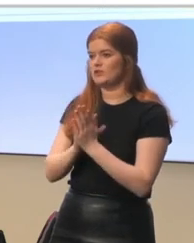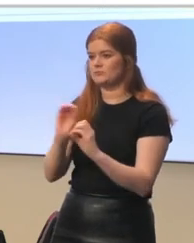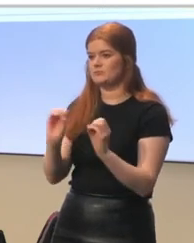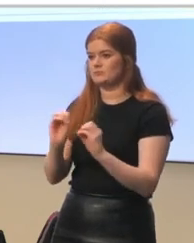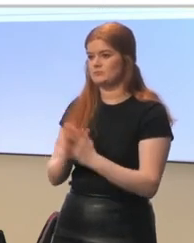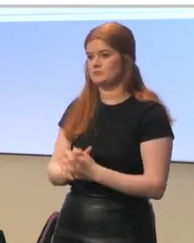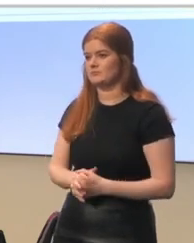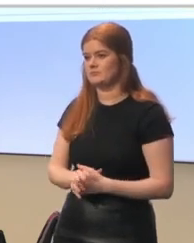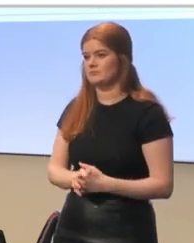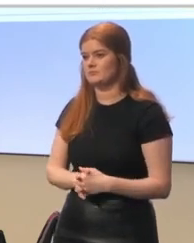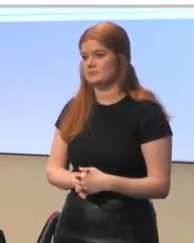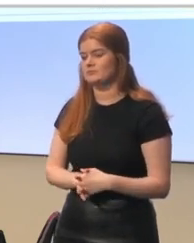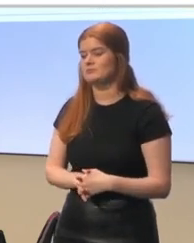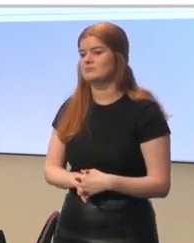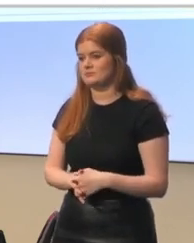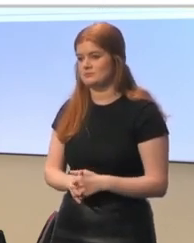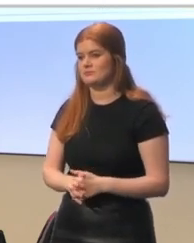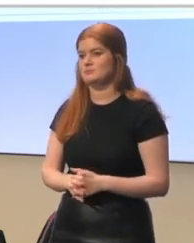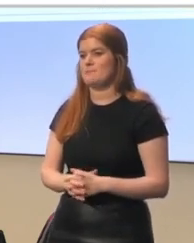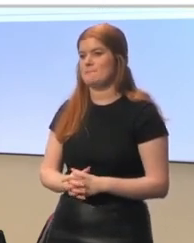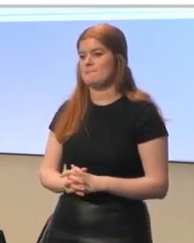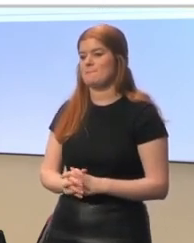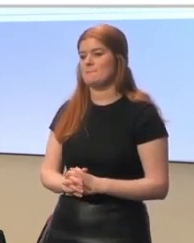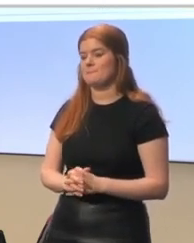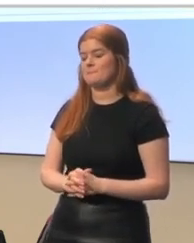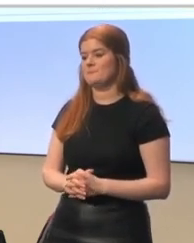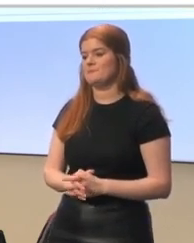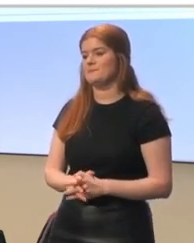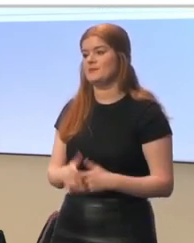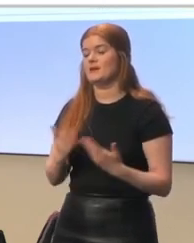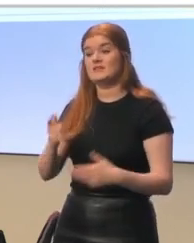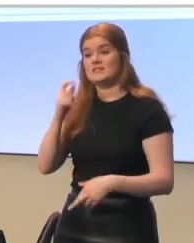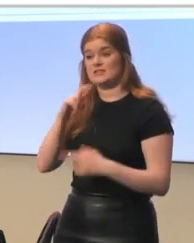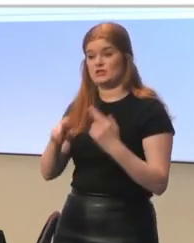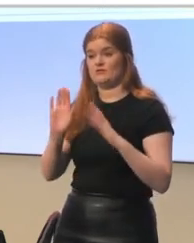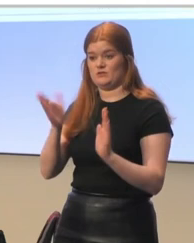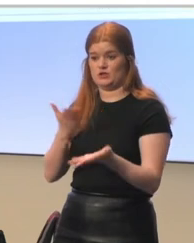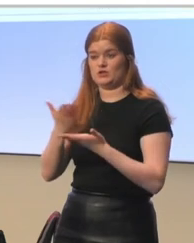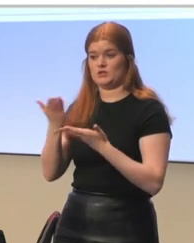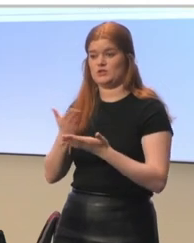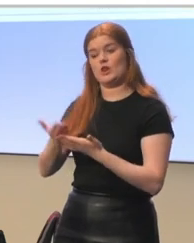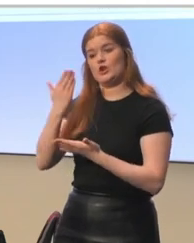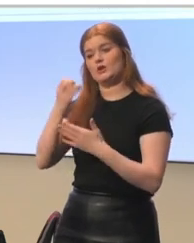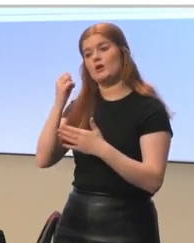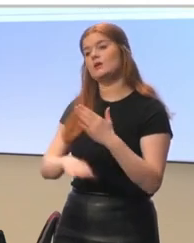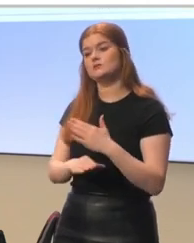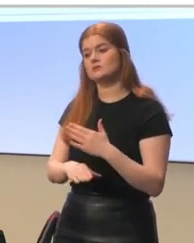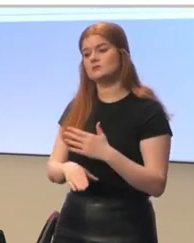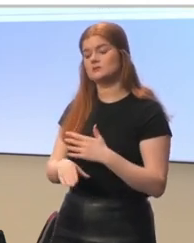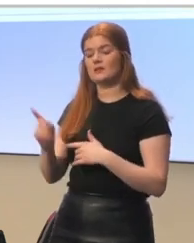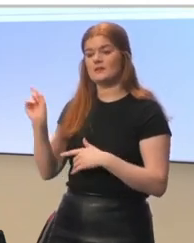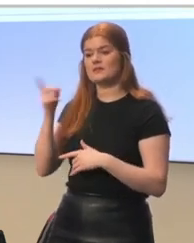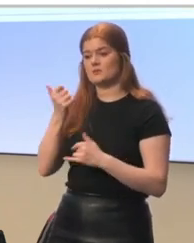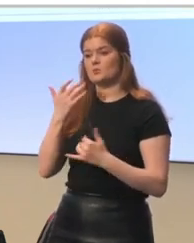sorry. The last one was motivate students. Then the teachers who discussed learning loss, they said